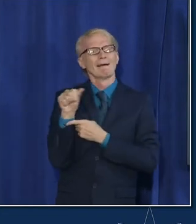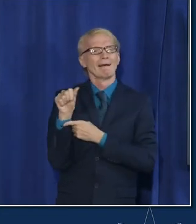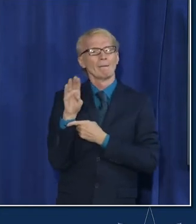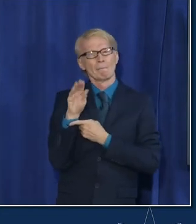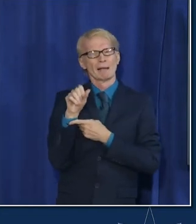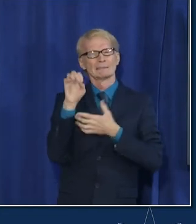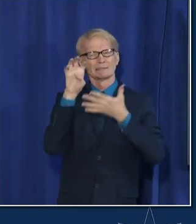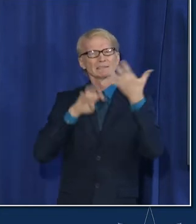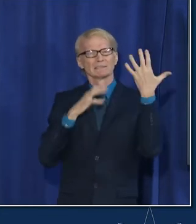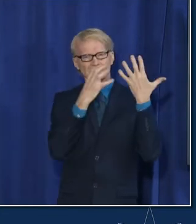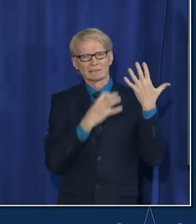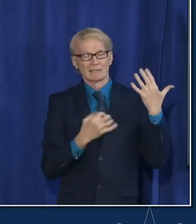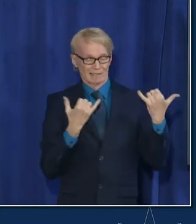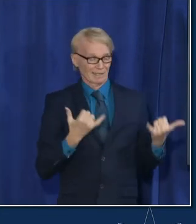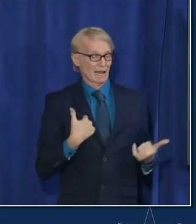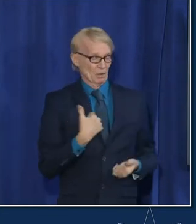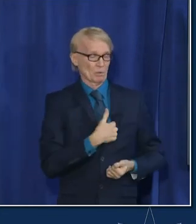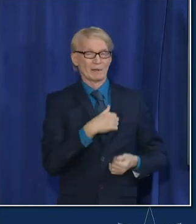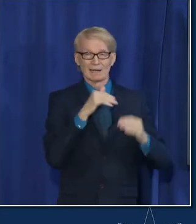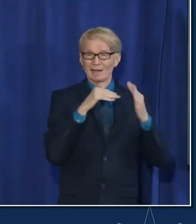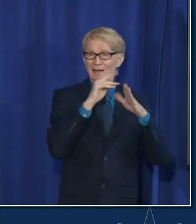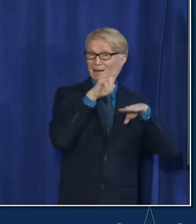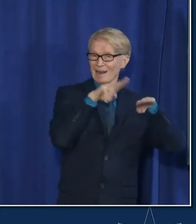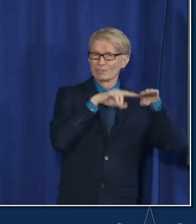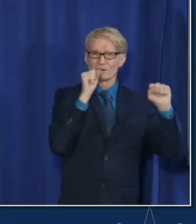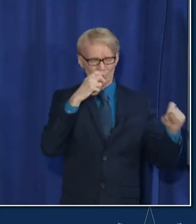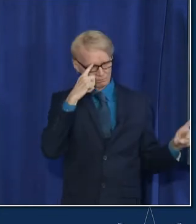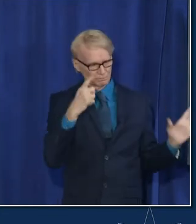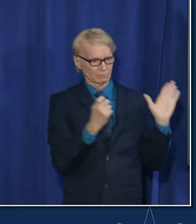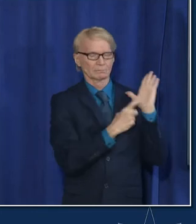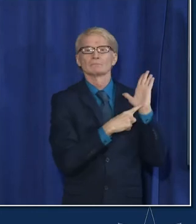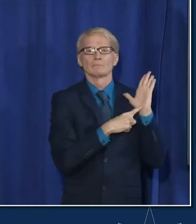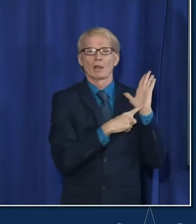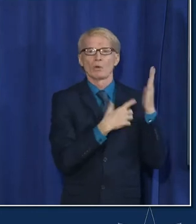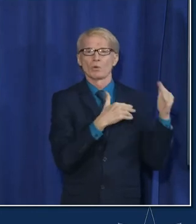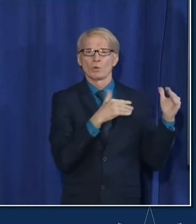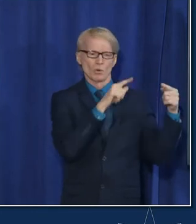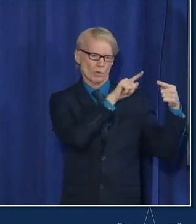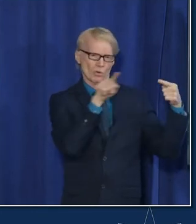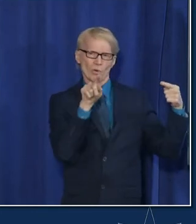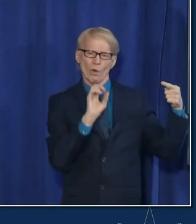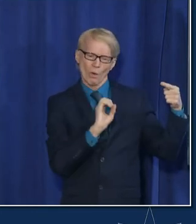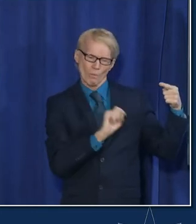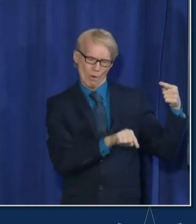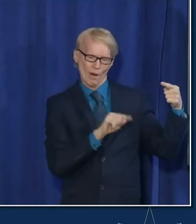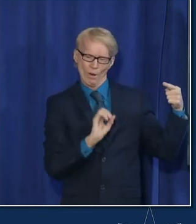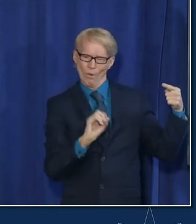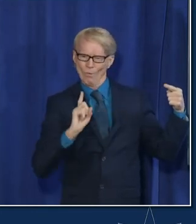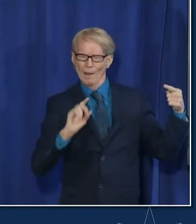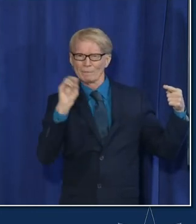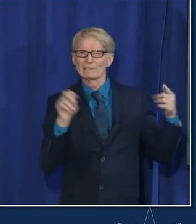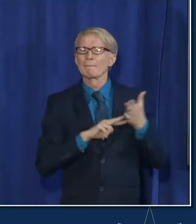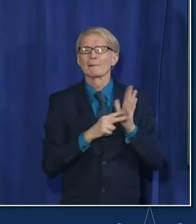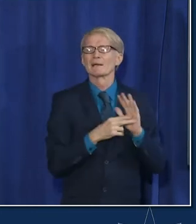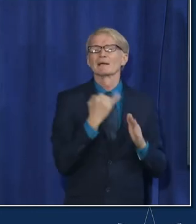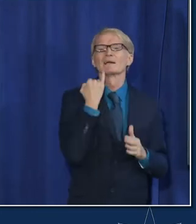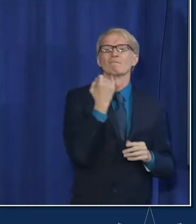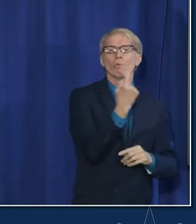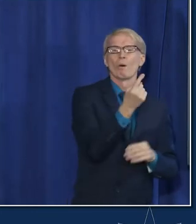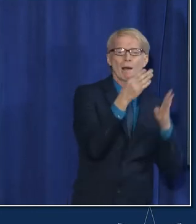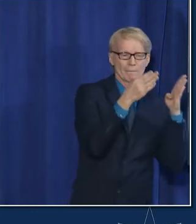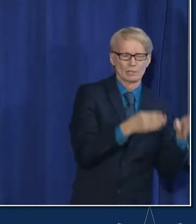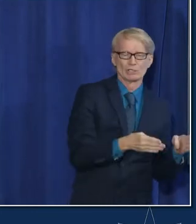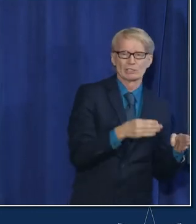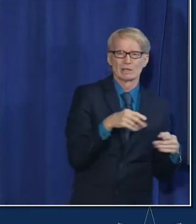now to detect a new variant or say the omicron variant all the way down to 0.01 meaning if one in ten thousand